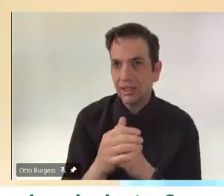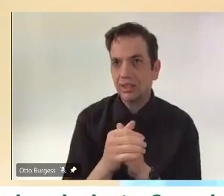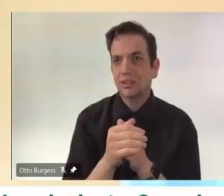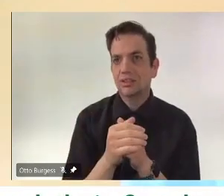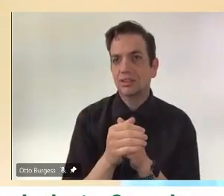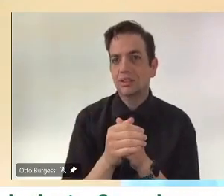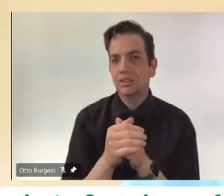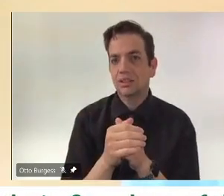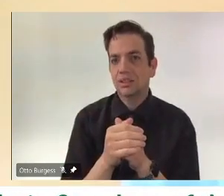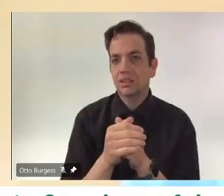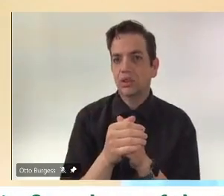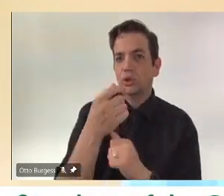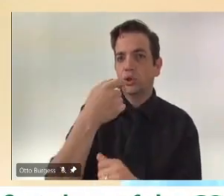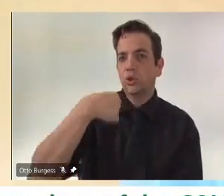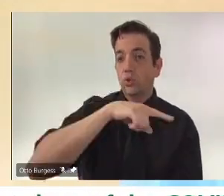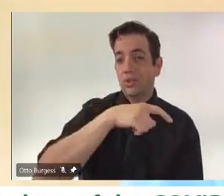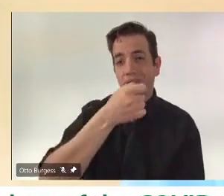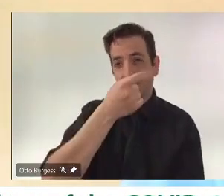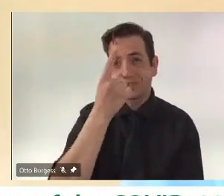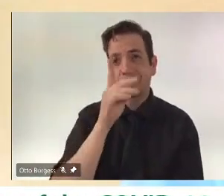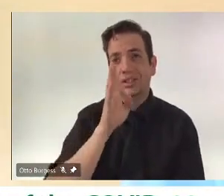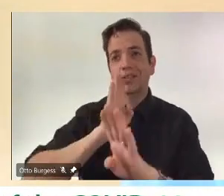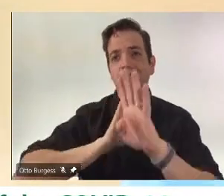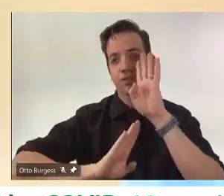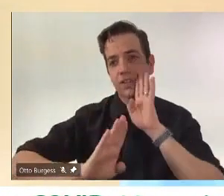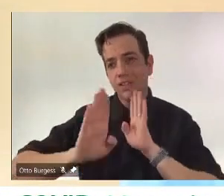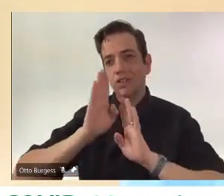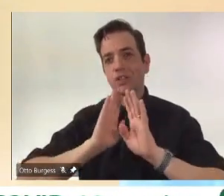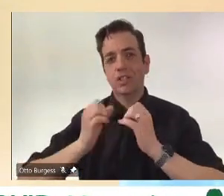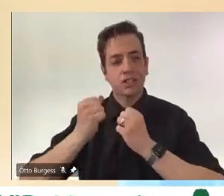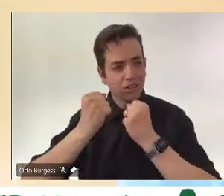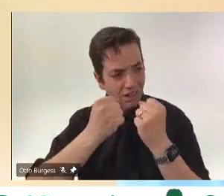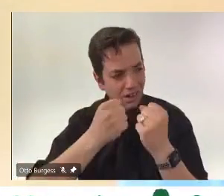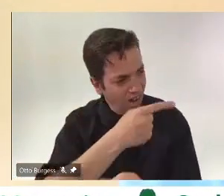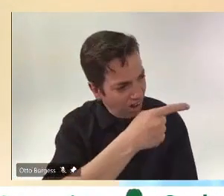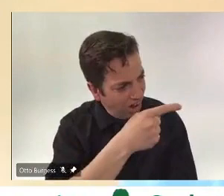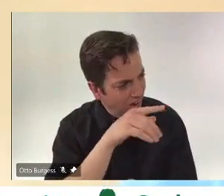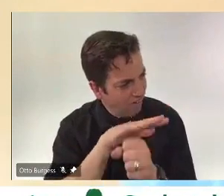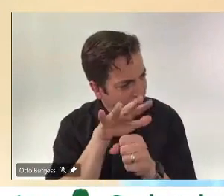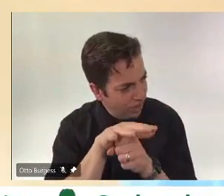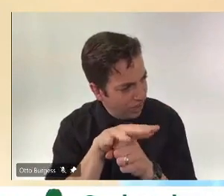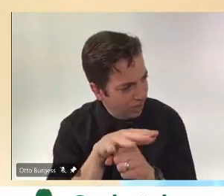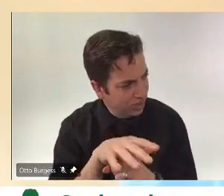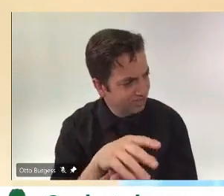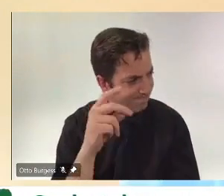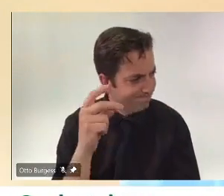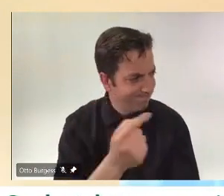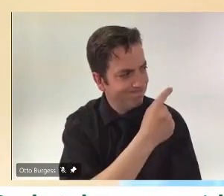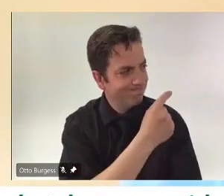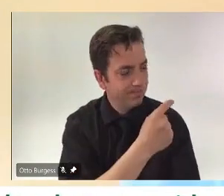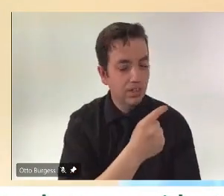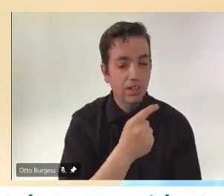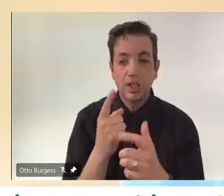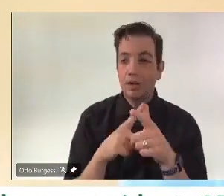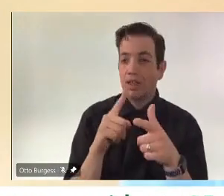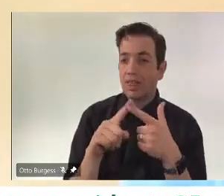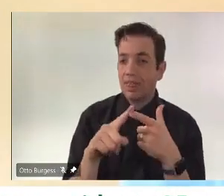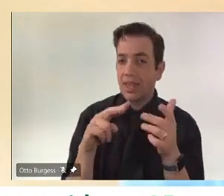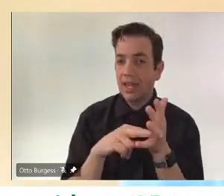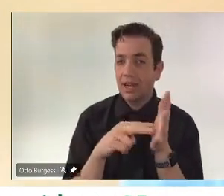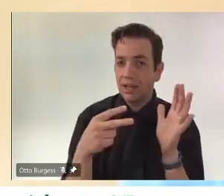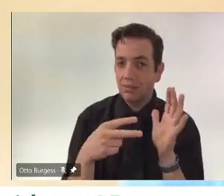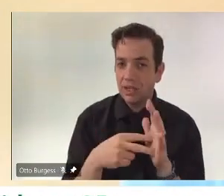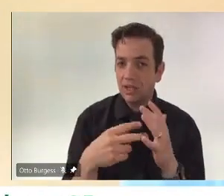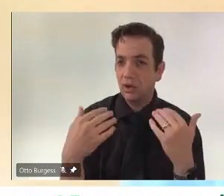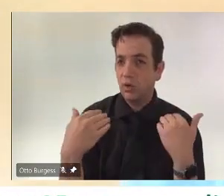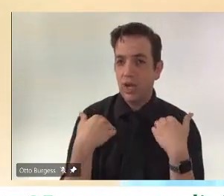people have when they come by the drive-through and it's full. But on the other side of it is, it means thousands of residents in the province are choosing to get vaccinated,